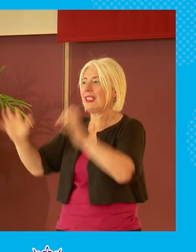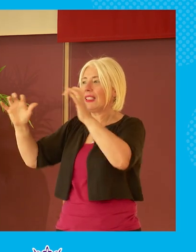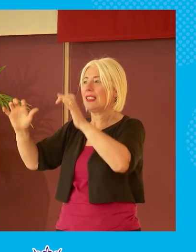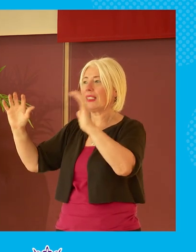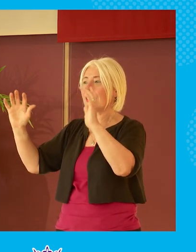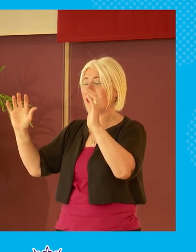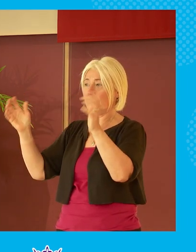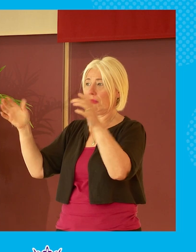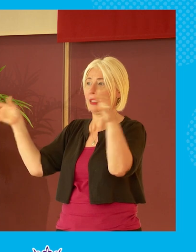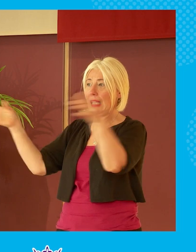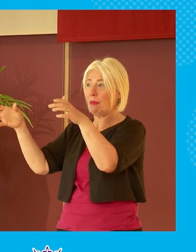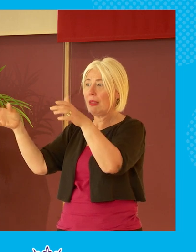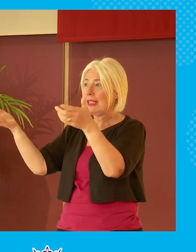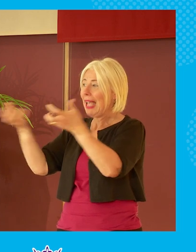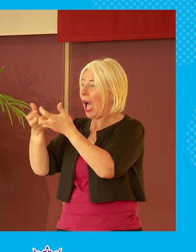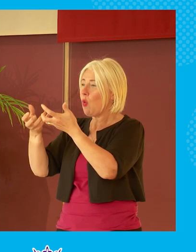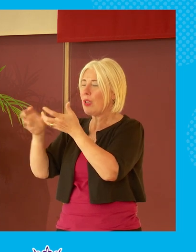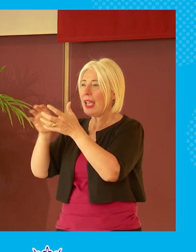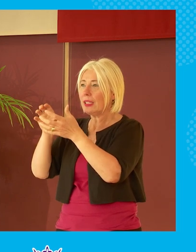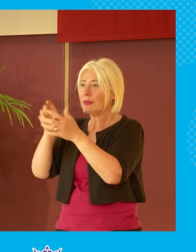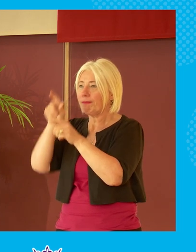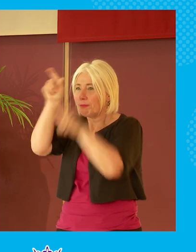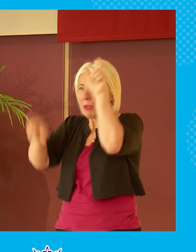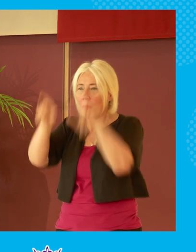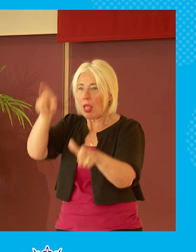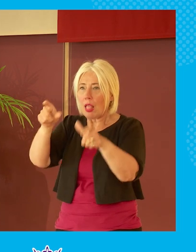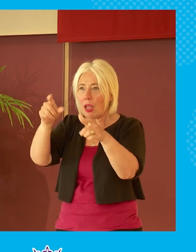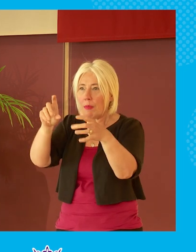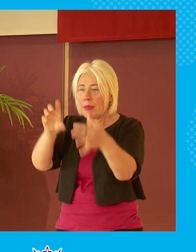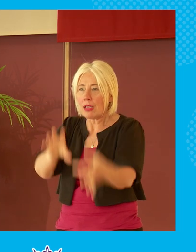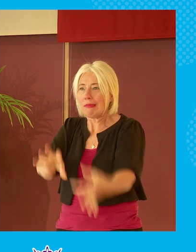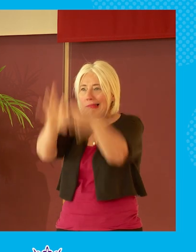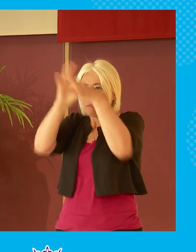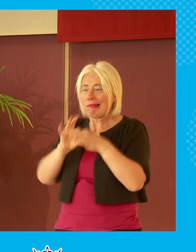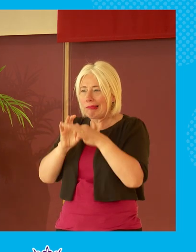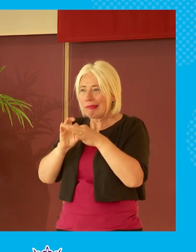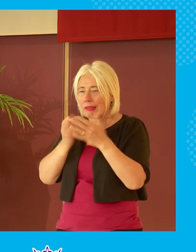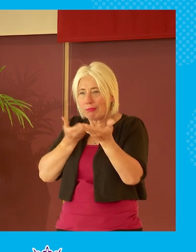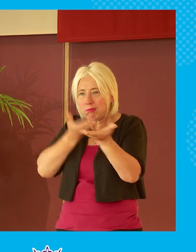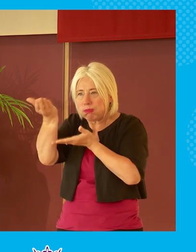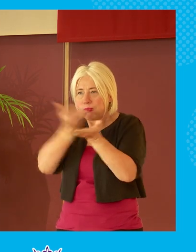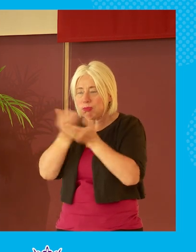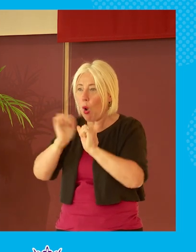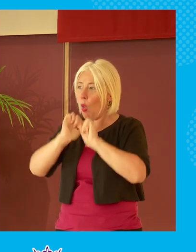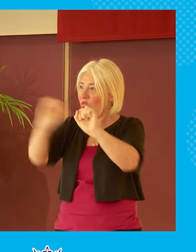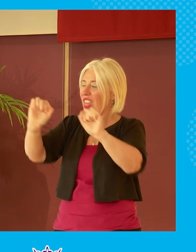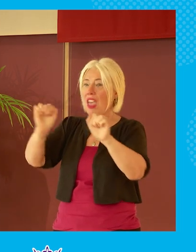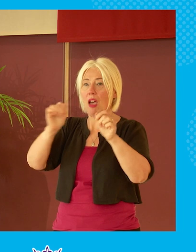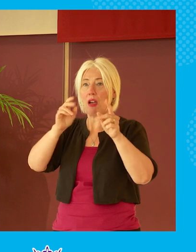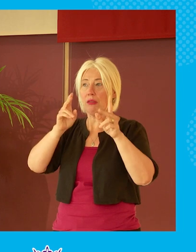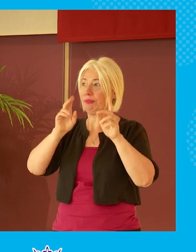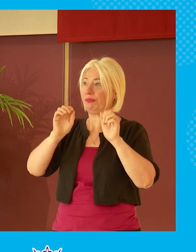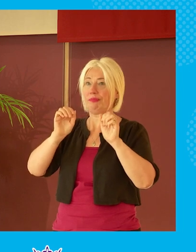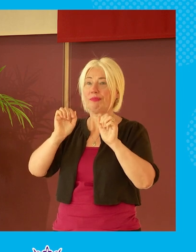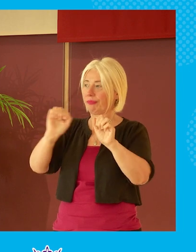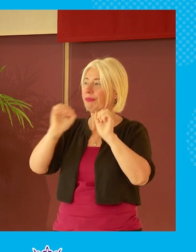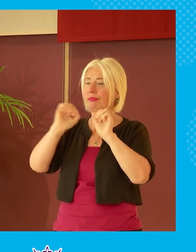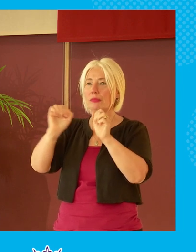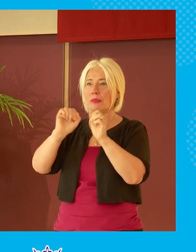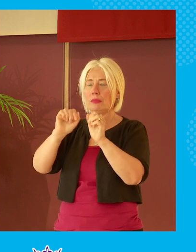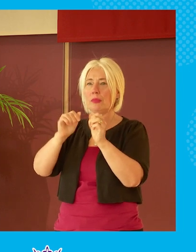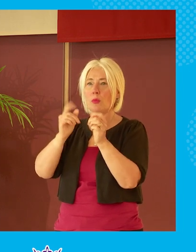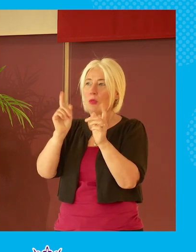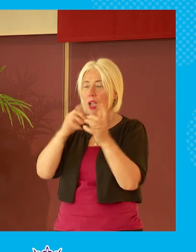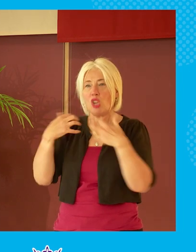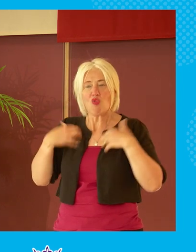trying to find a way of engaging people um on their terms and and in ways that as you say kind of engage in